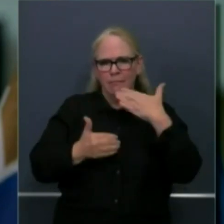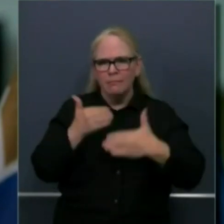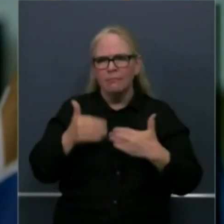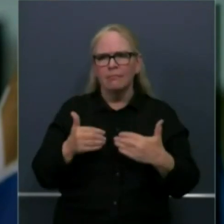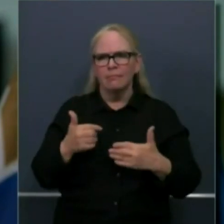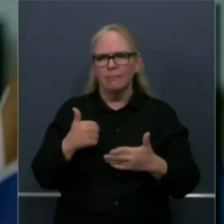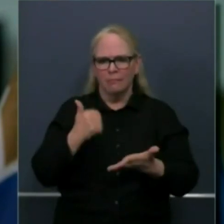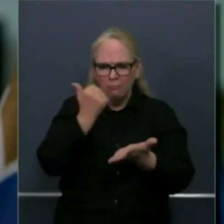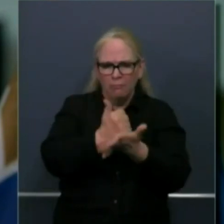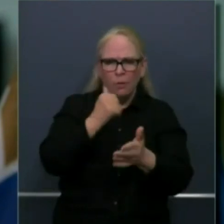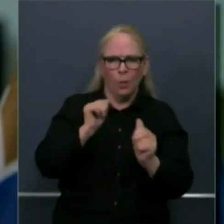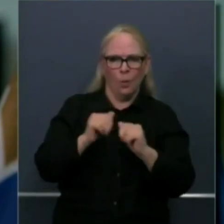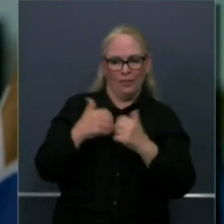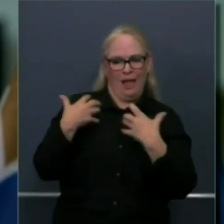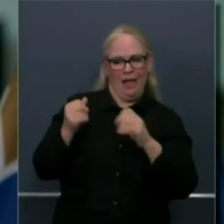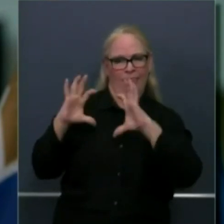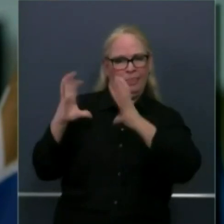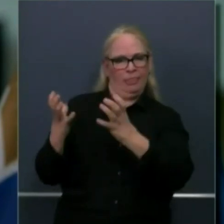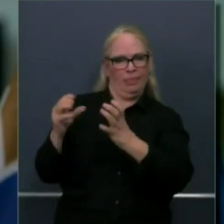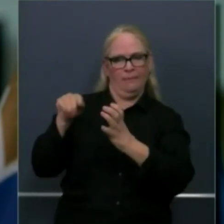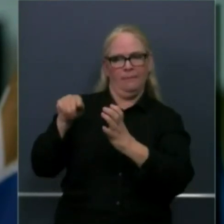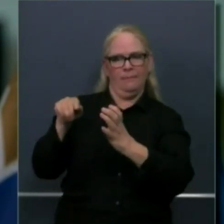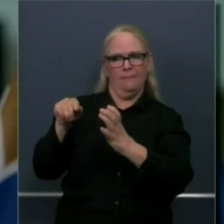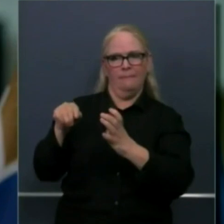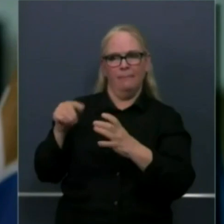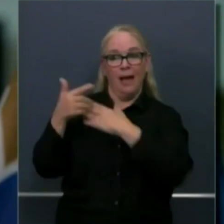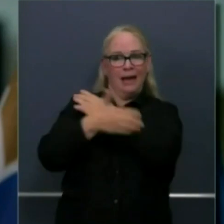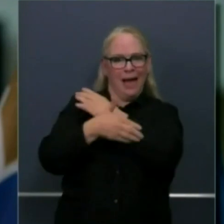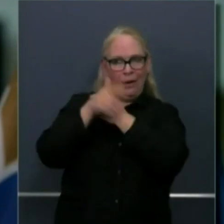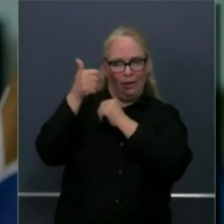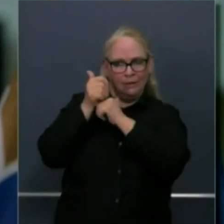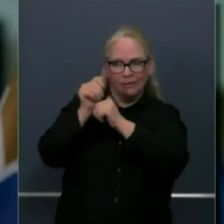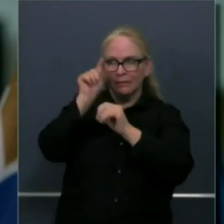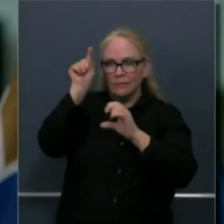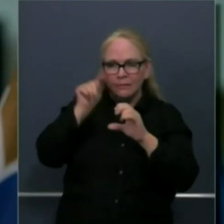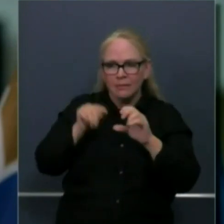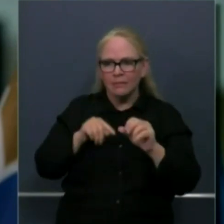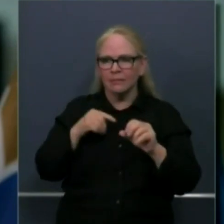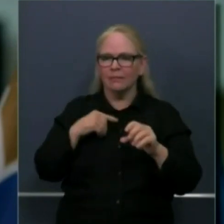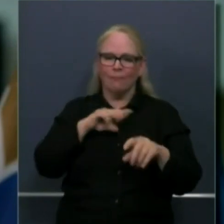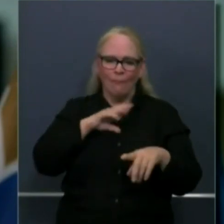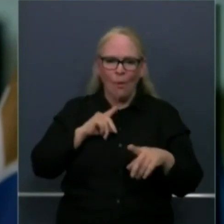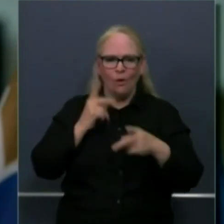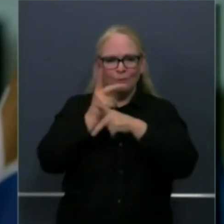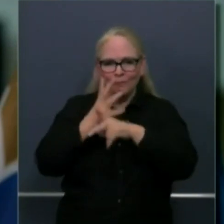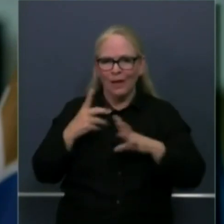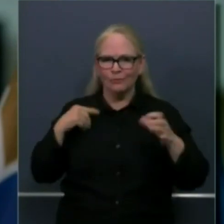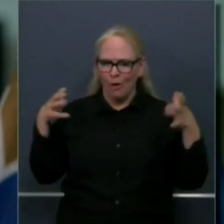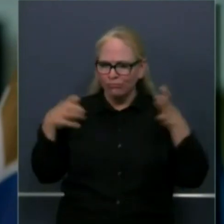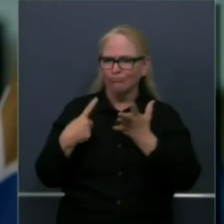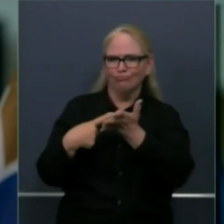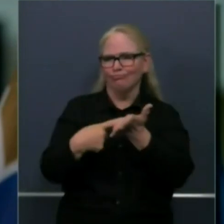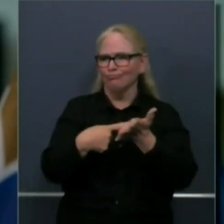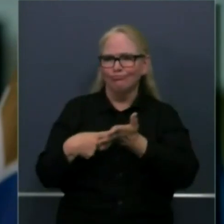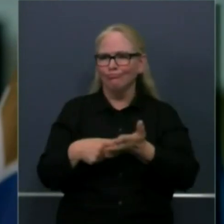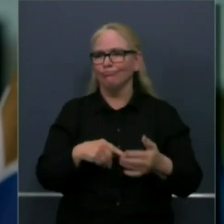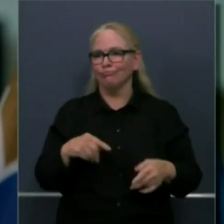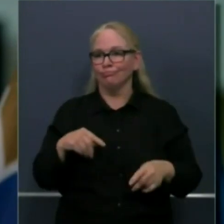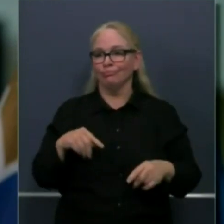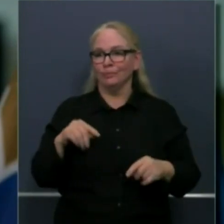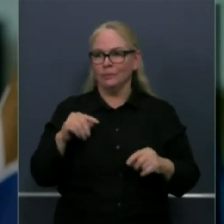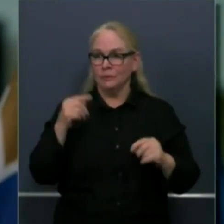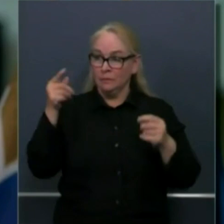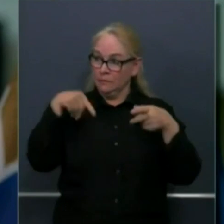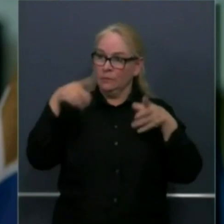their county administrators including county boards of supervisors focusing on the needs of the most